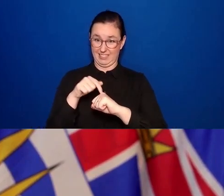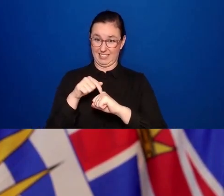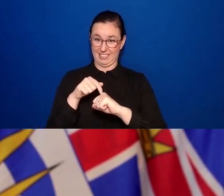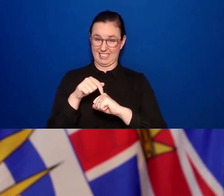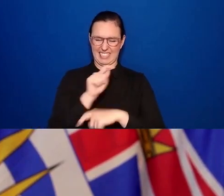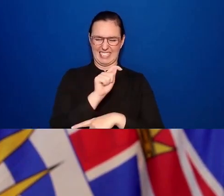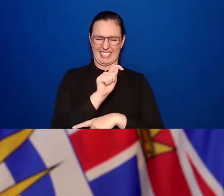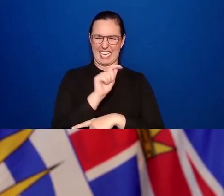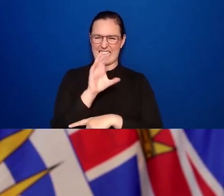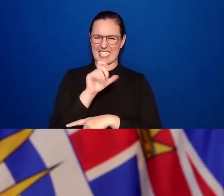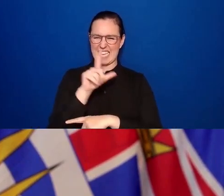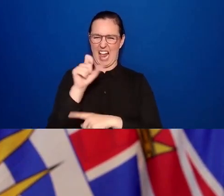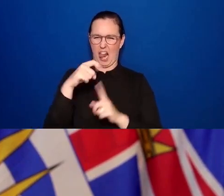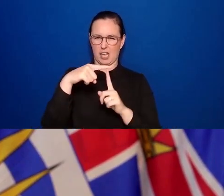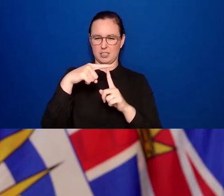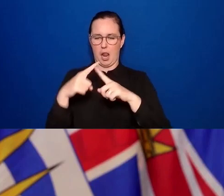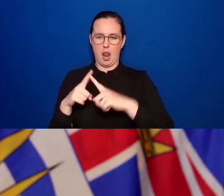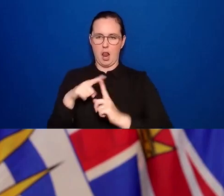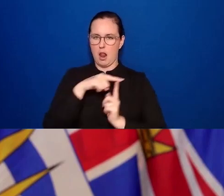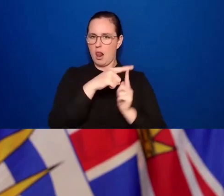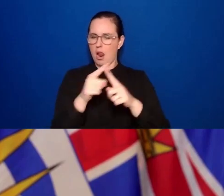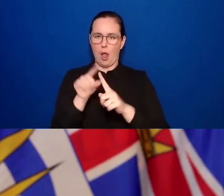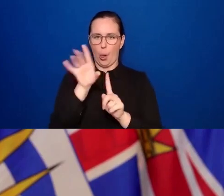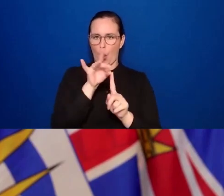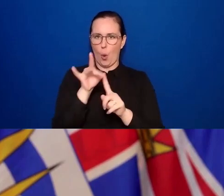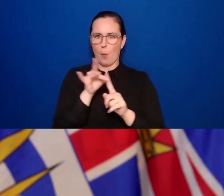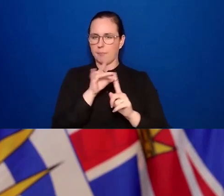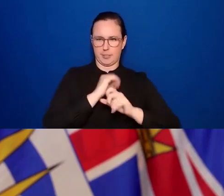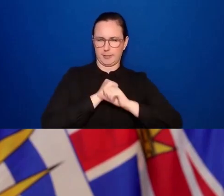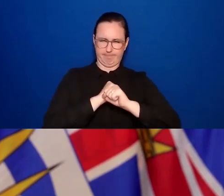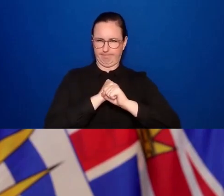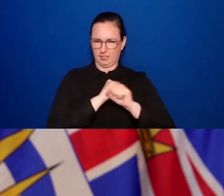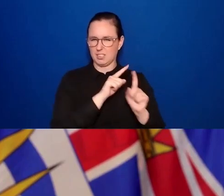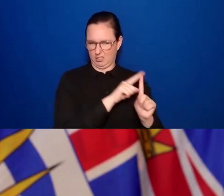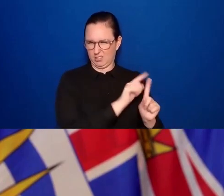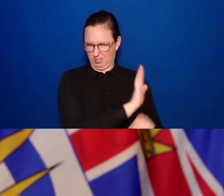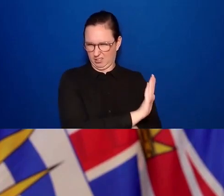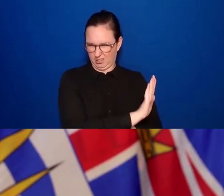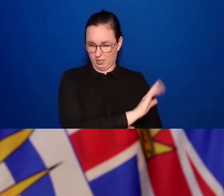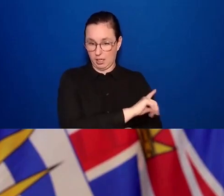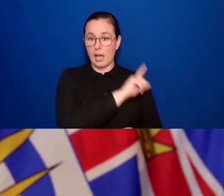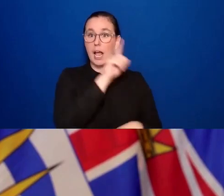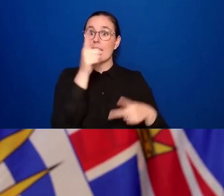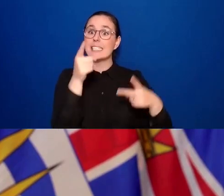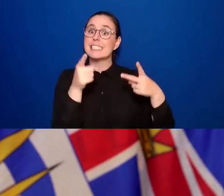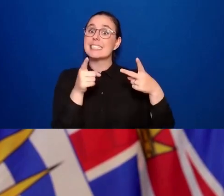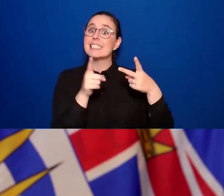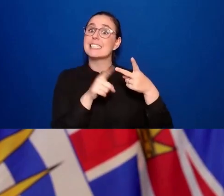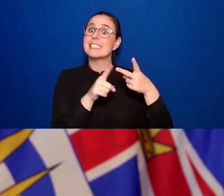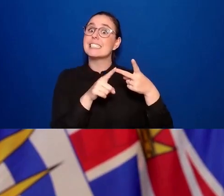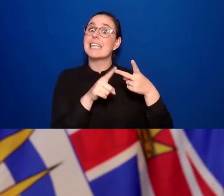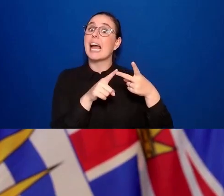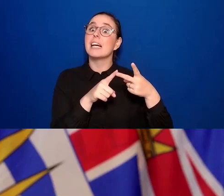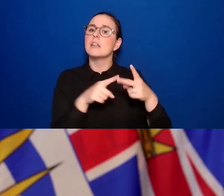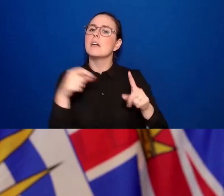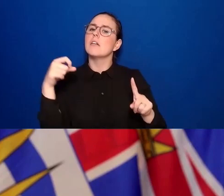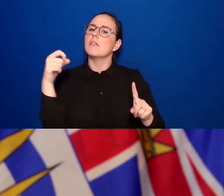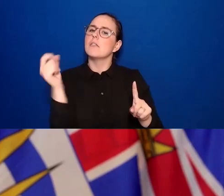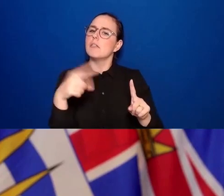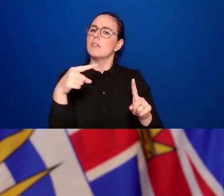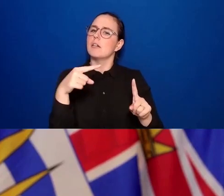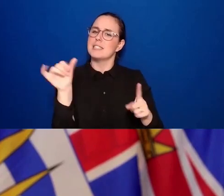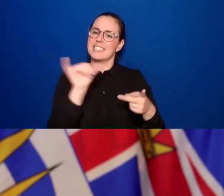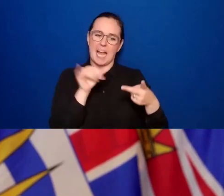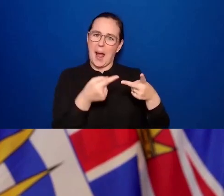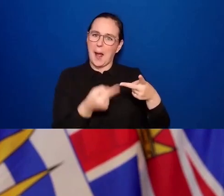that help protect you in the long term. And then with your second dose, it really is re-stimulating the same immune system. So you